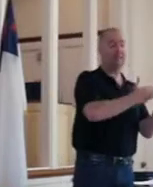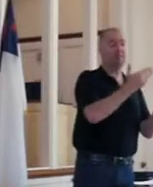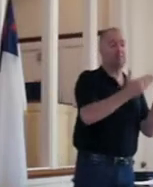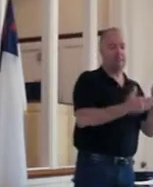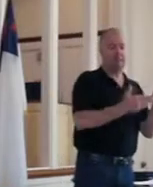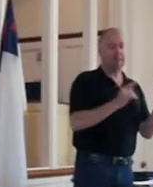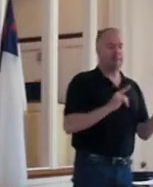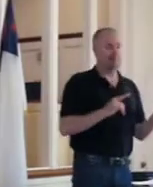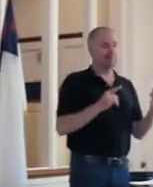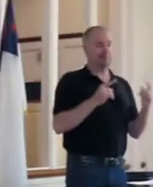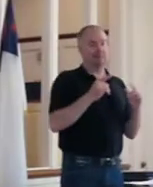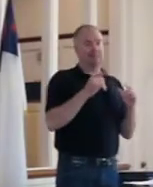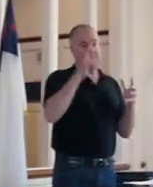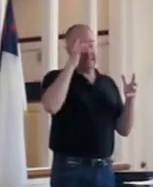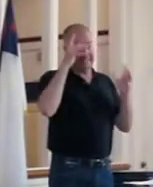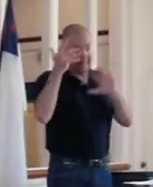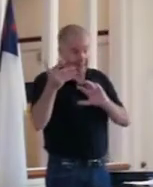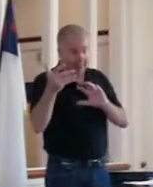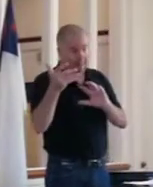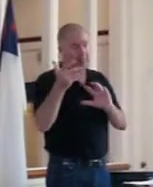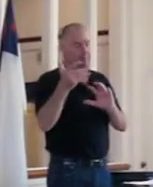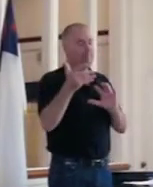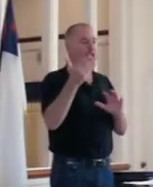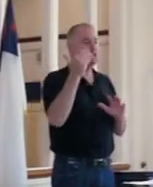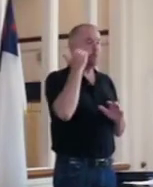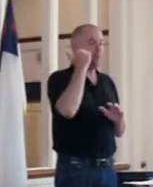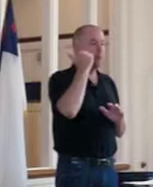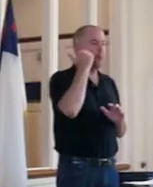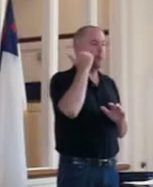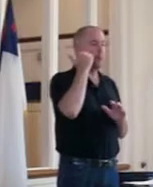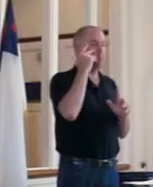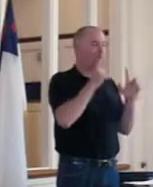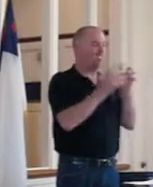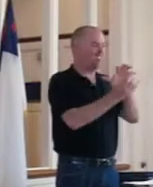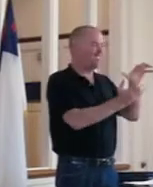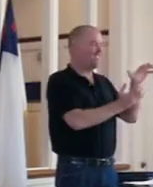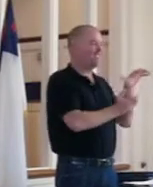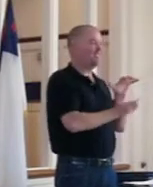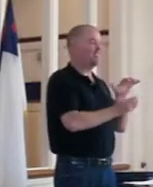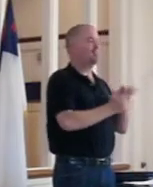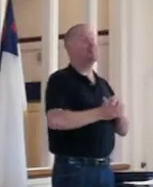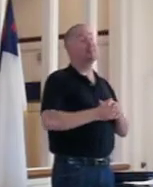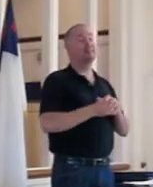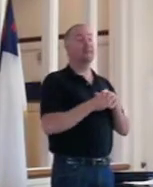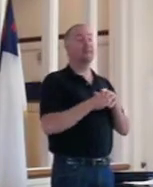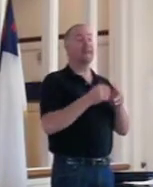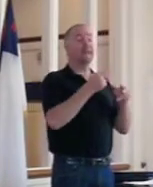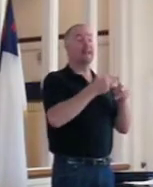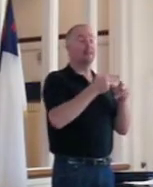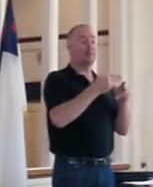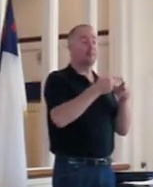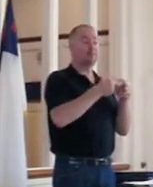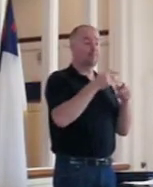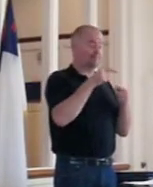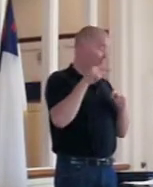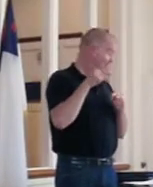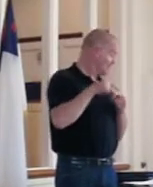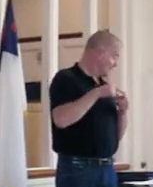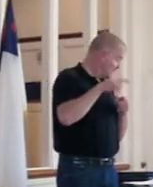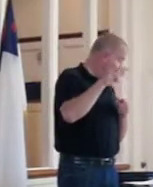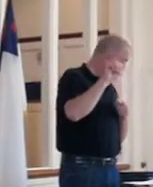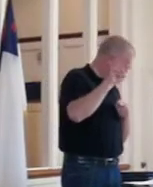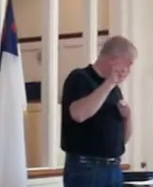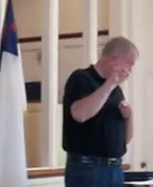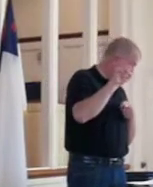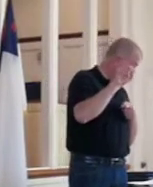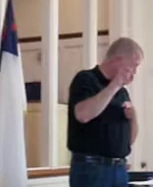the names during the lesson. And you'll know that it was a name that I was trying to read. And those names are Euodia, names we don't